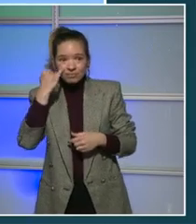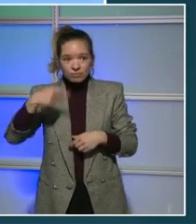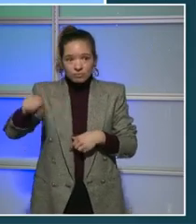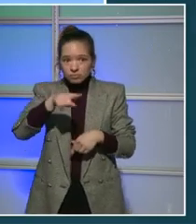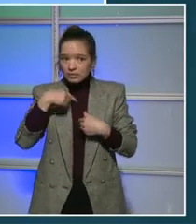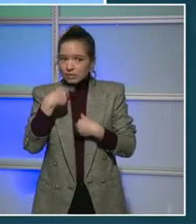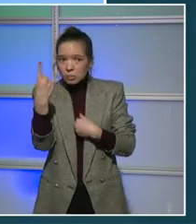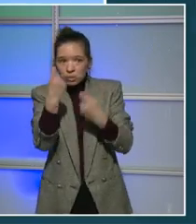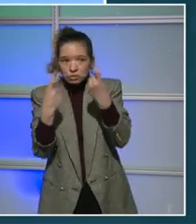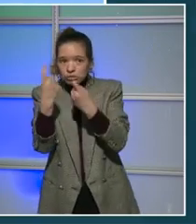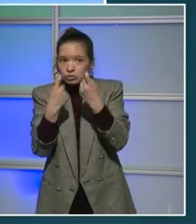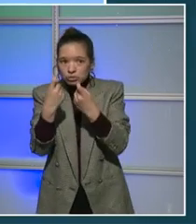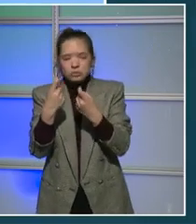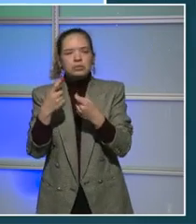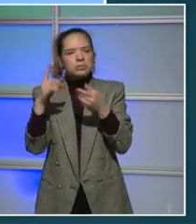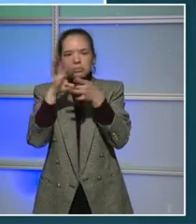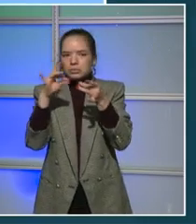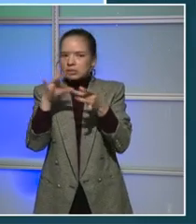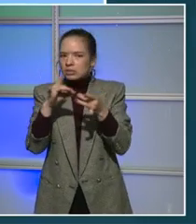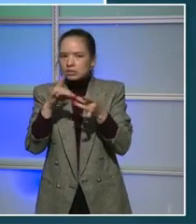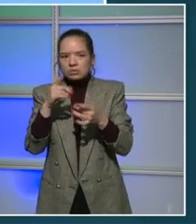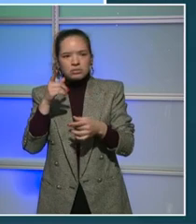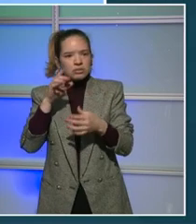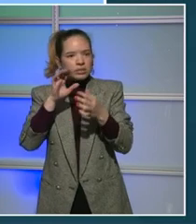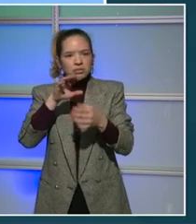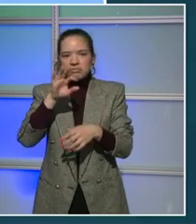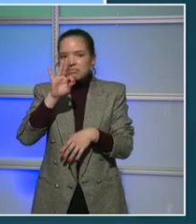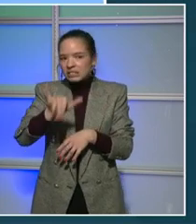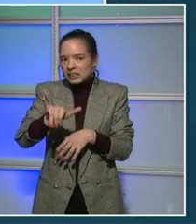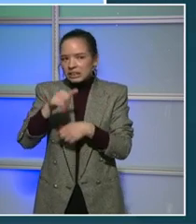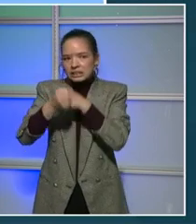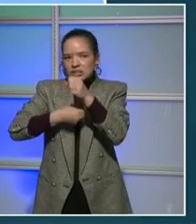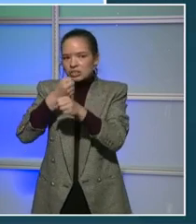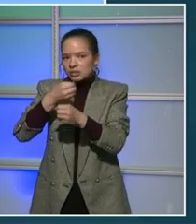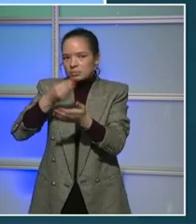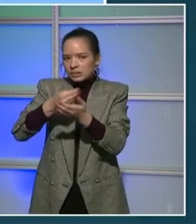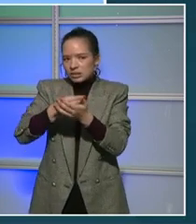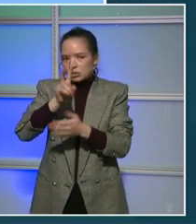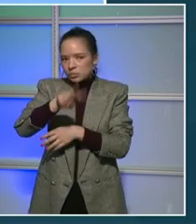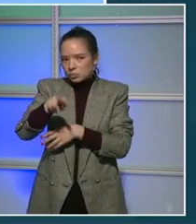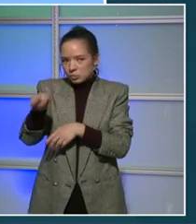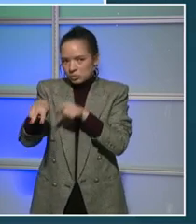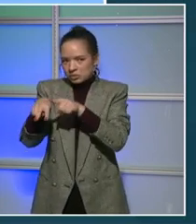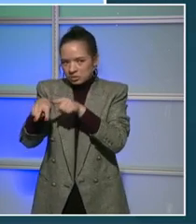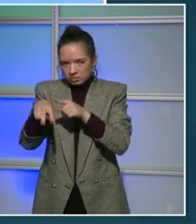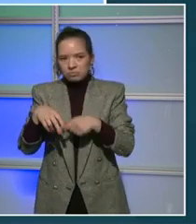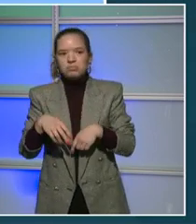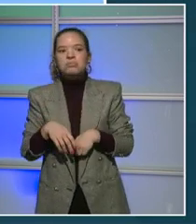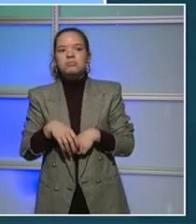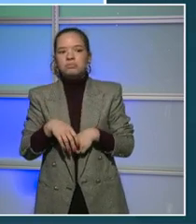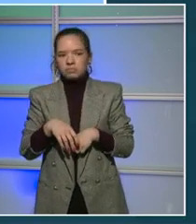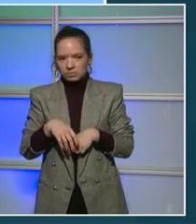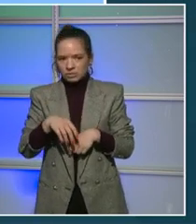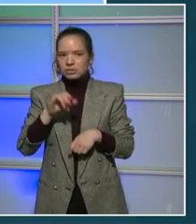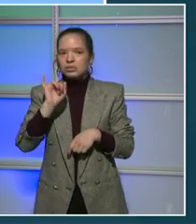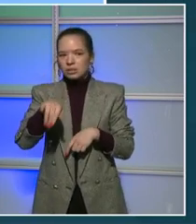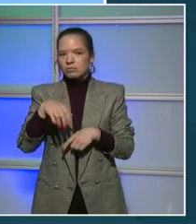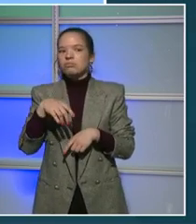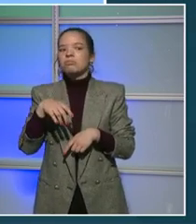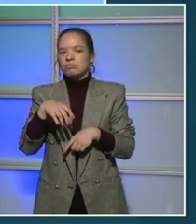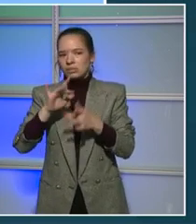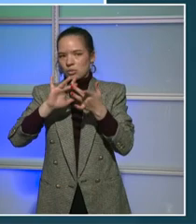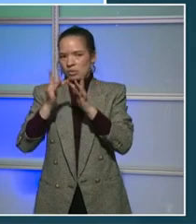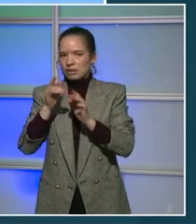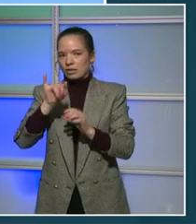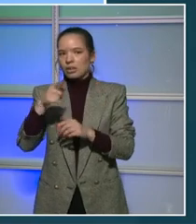regarding the FY23 budget, head over to budget.dc.gov now. Click the Ask the Mayor button to be entered into our queue. Again, we do